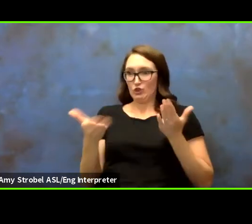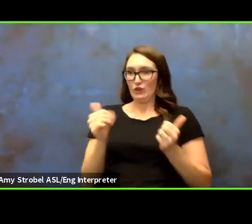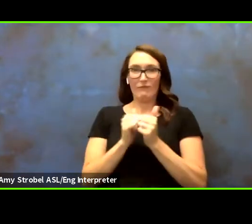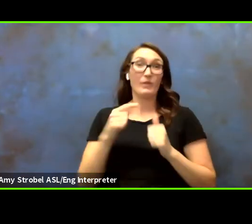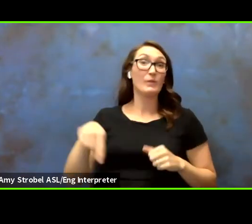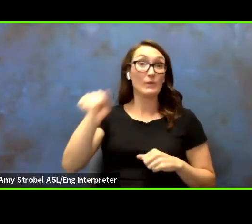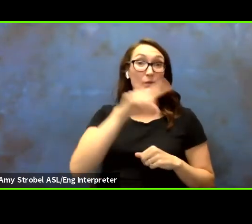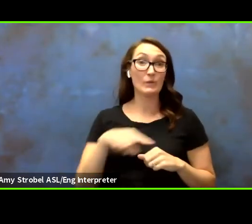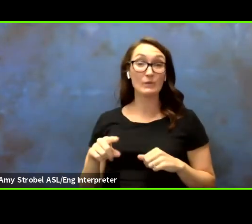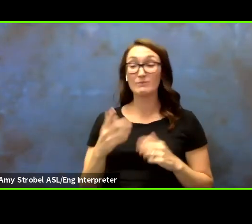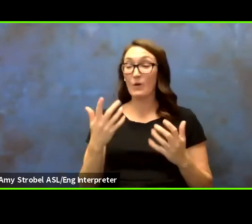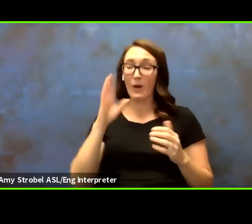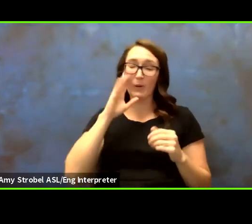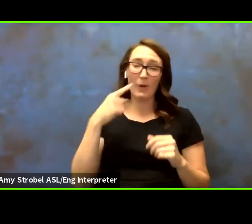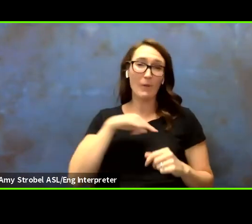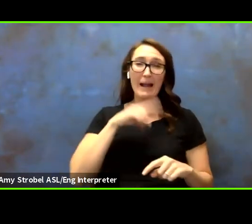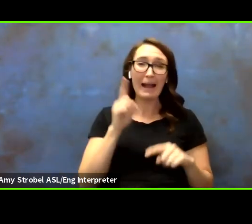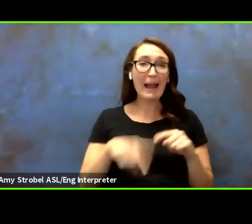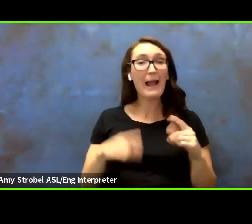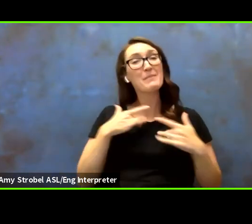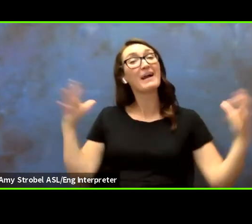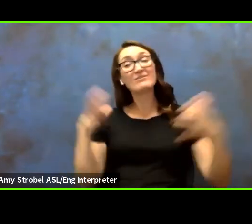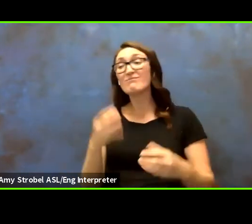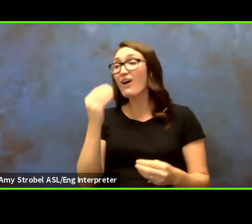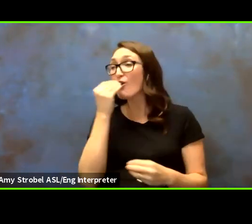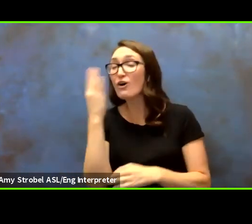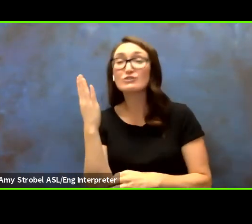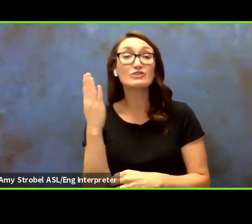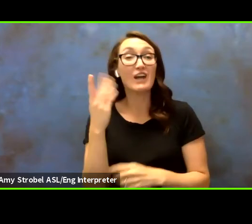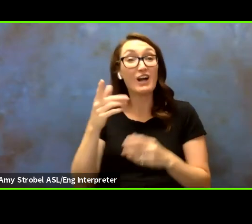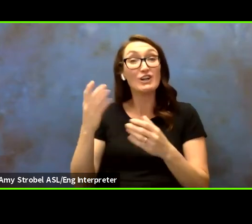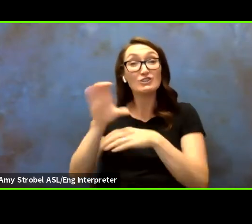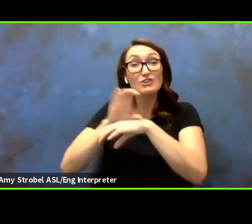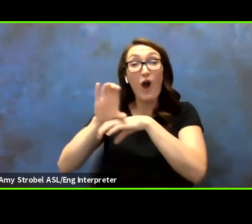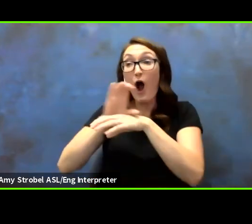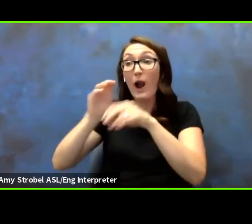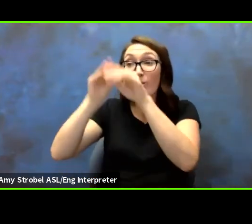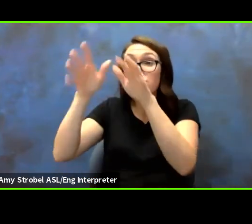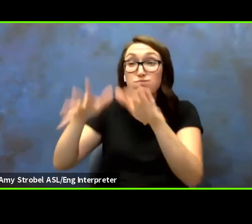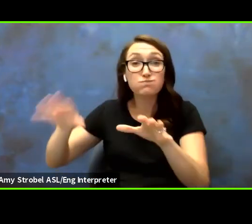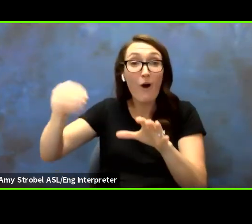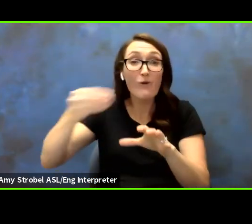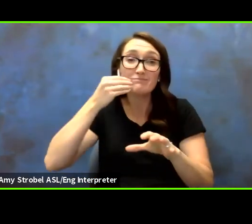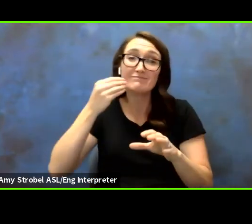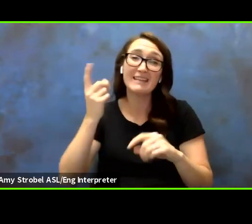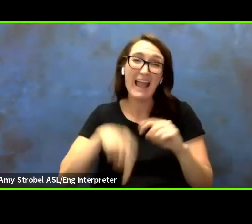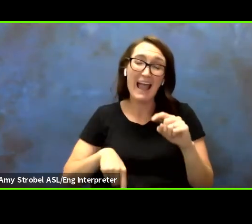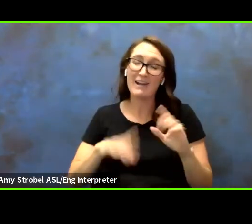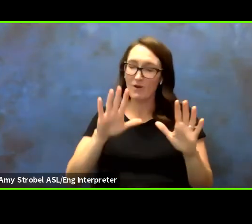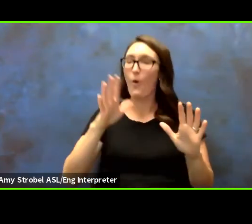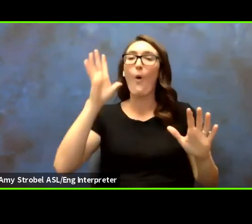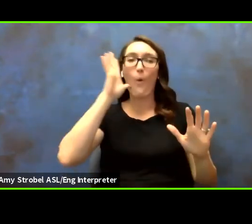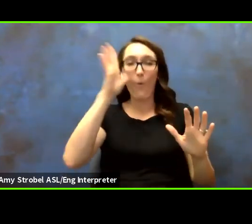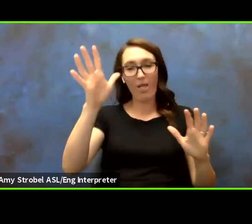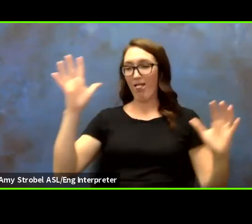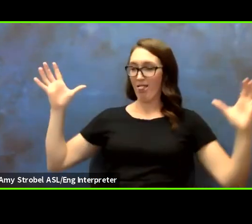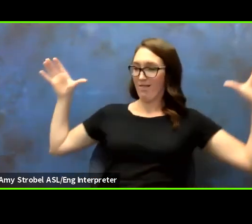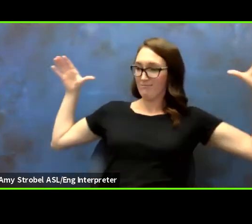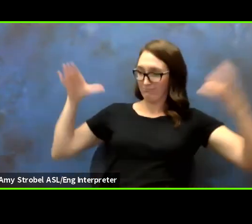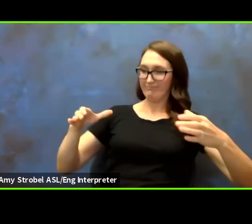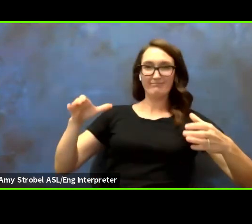So while we can't enjoy lunch together or the chocolate fountain together, I know we will be back together soon. So